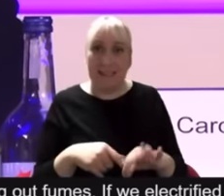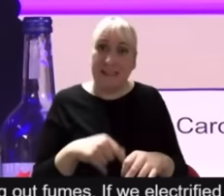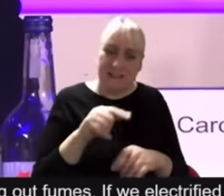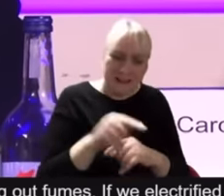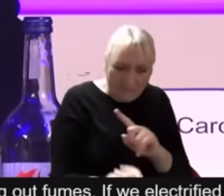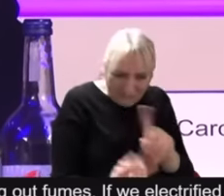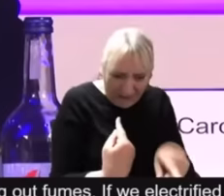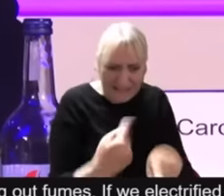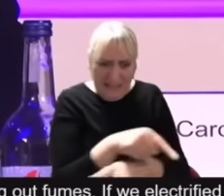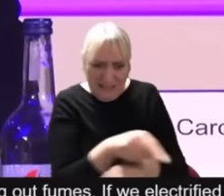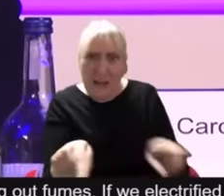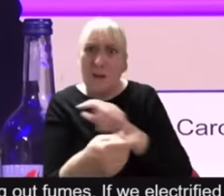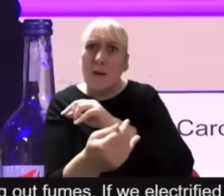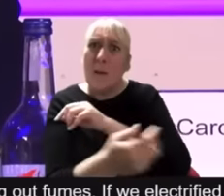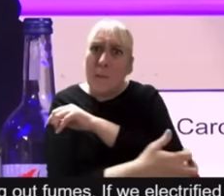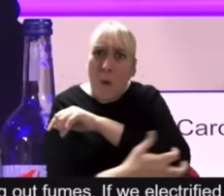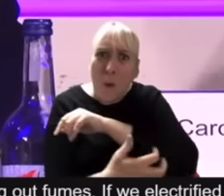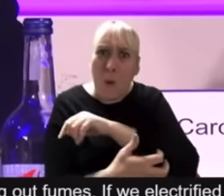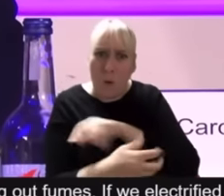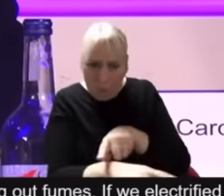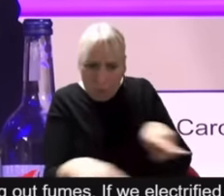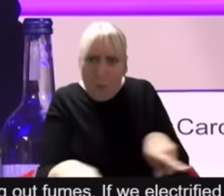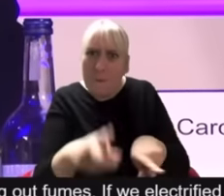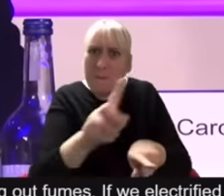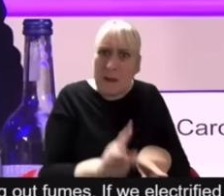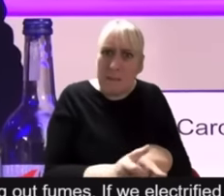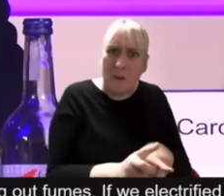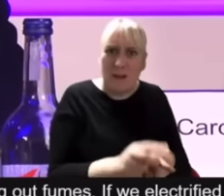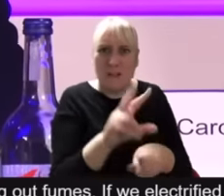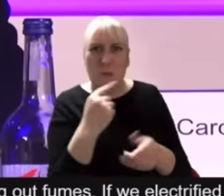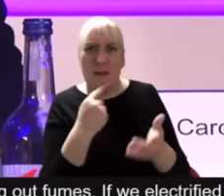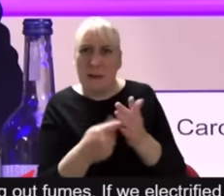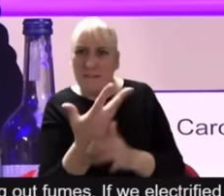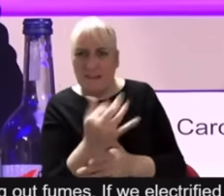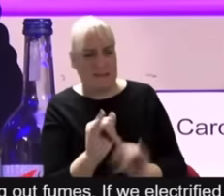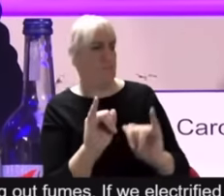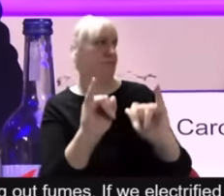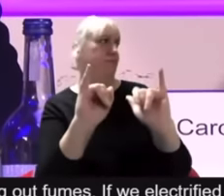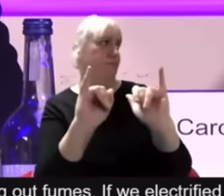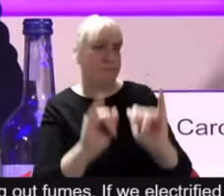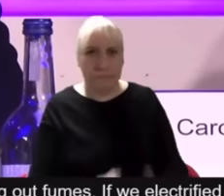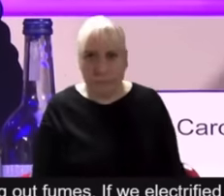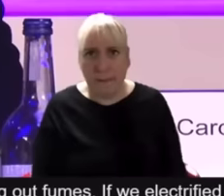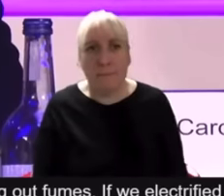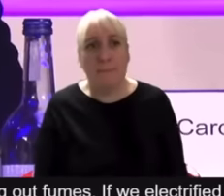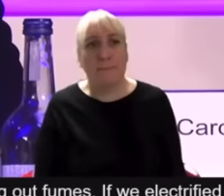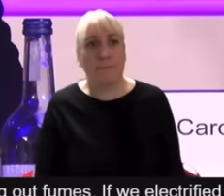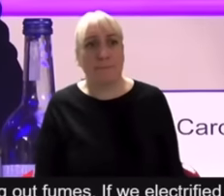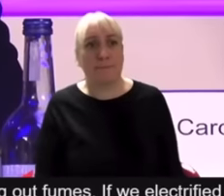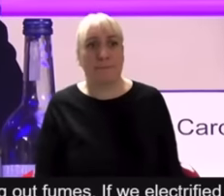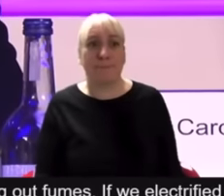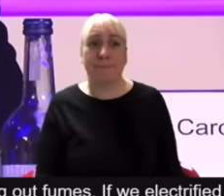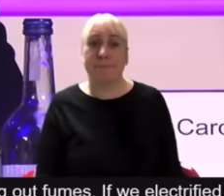poorest, the poorest in society is dreadful. And that ladies and gentlemen